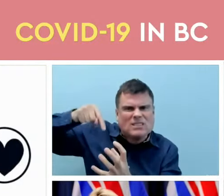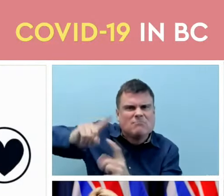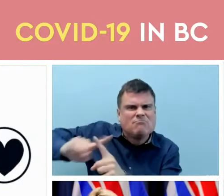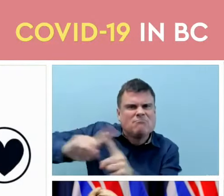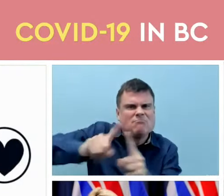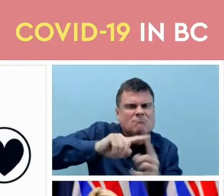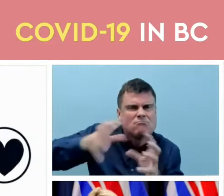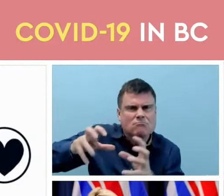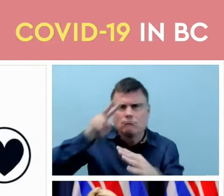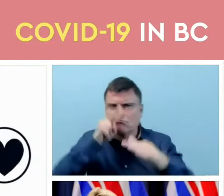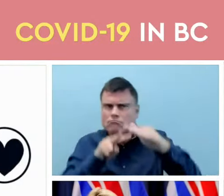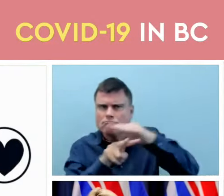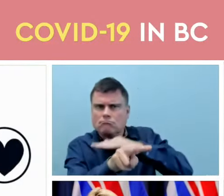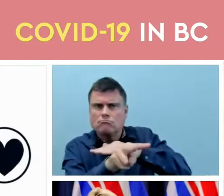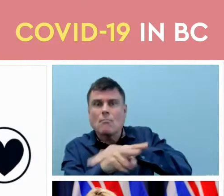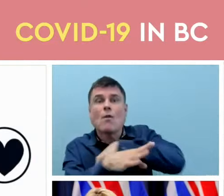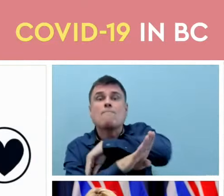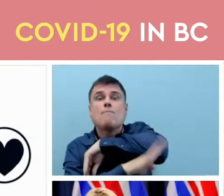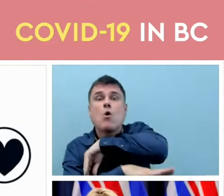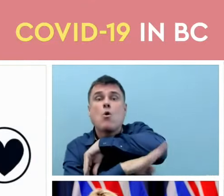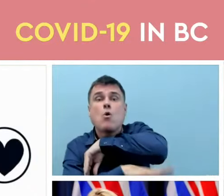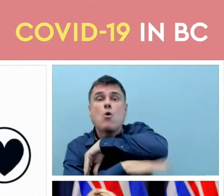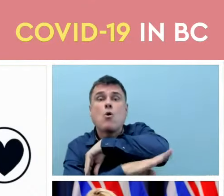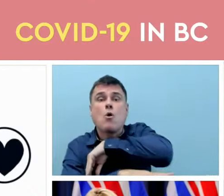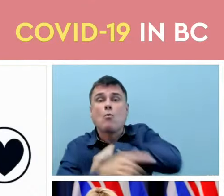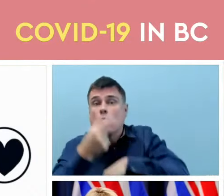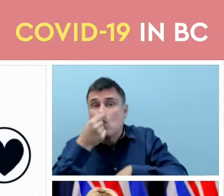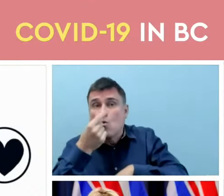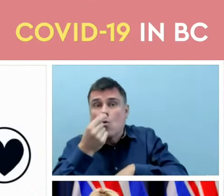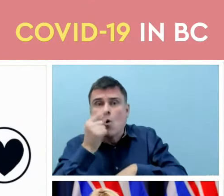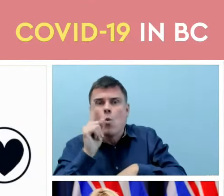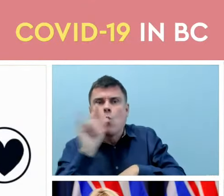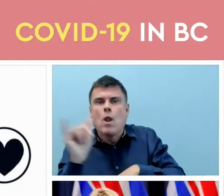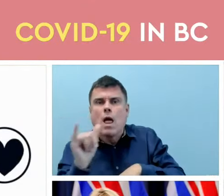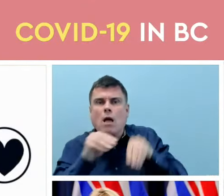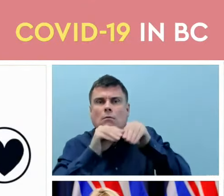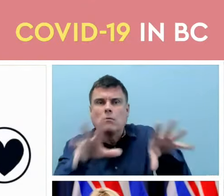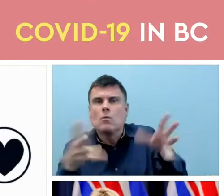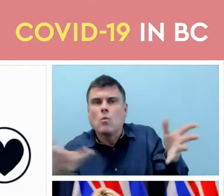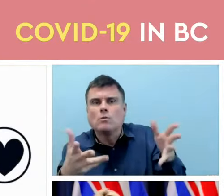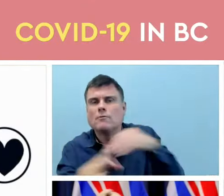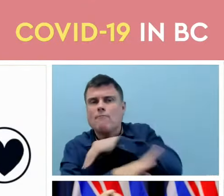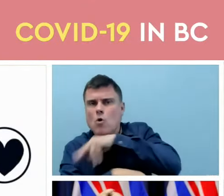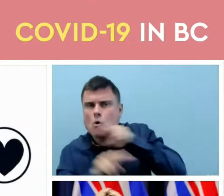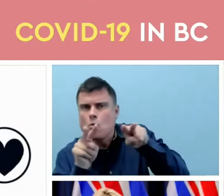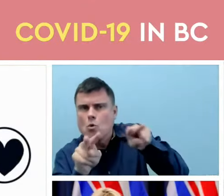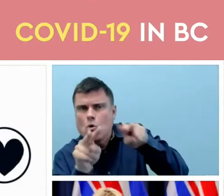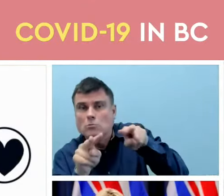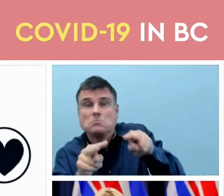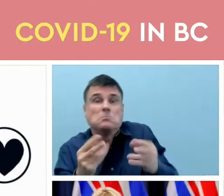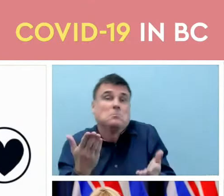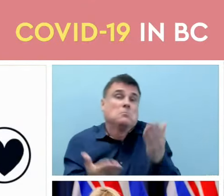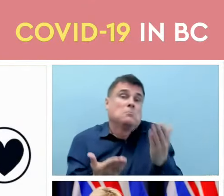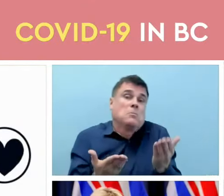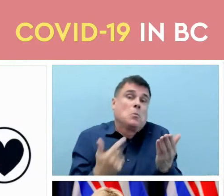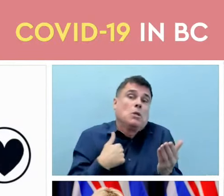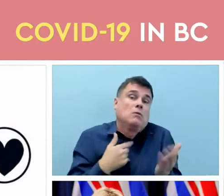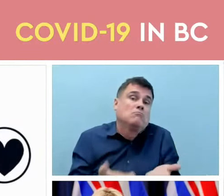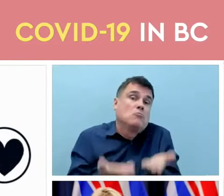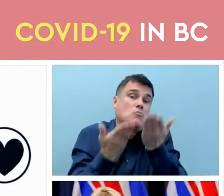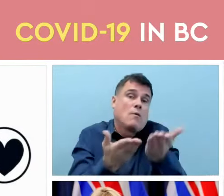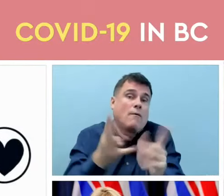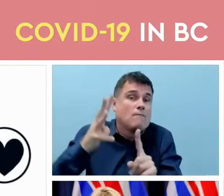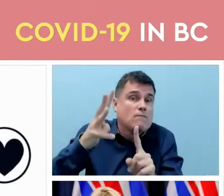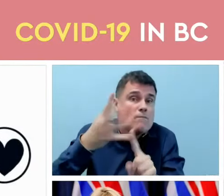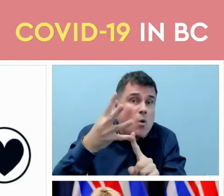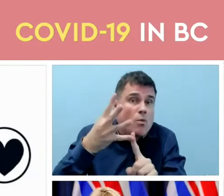season, late summer and spring and fall. It may be that we will recommend a booster dose for more people. It may be that we will